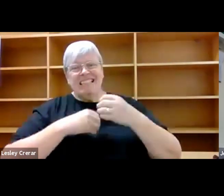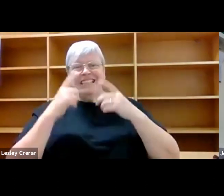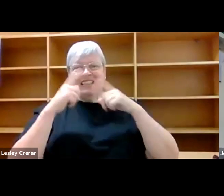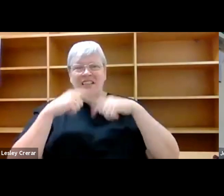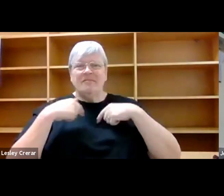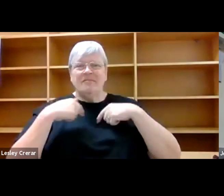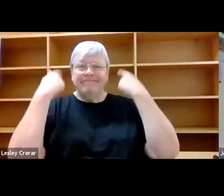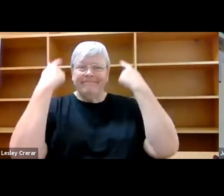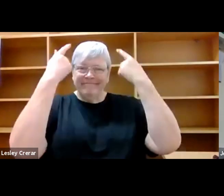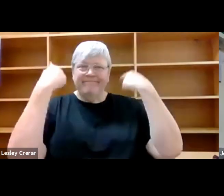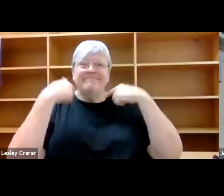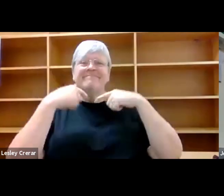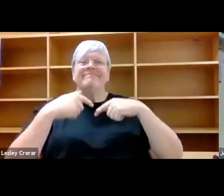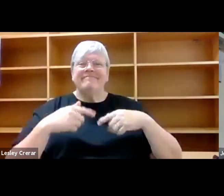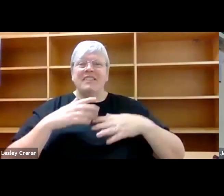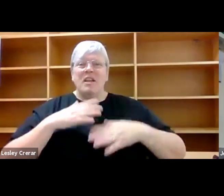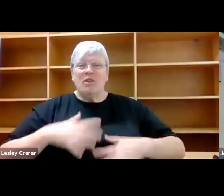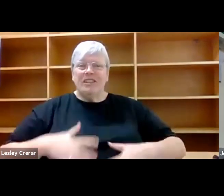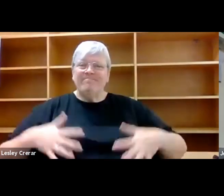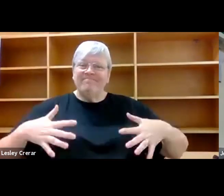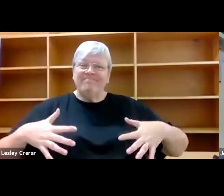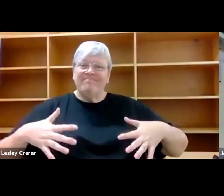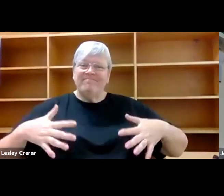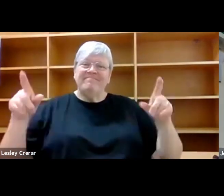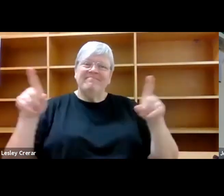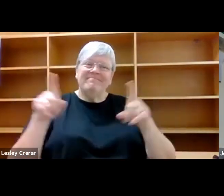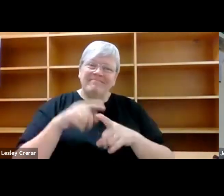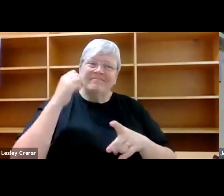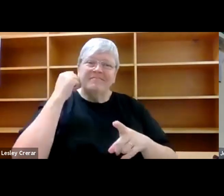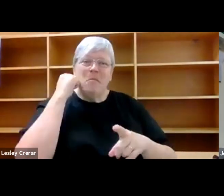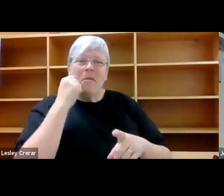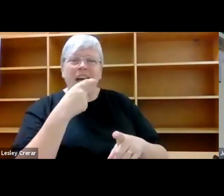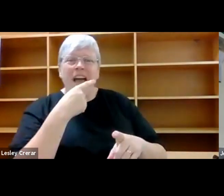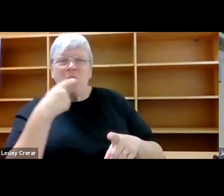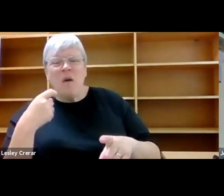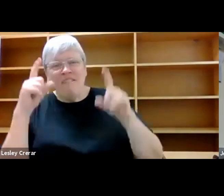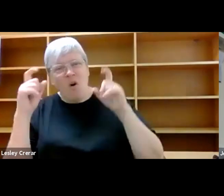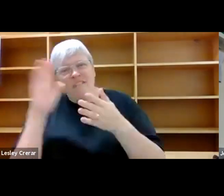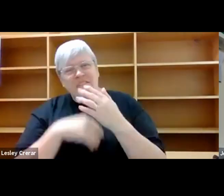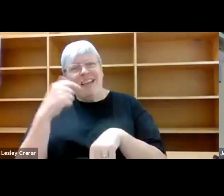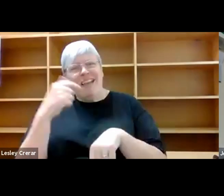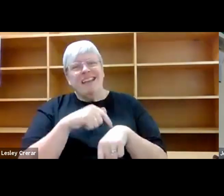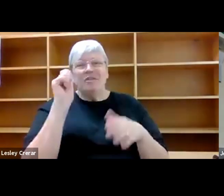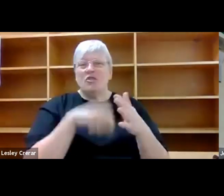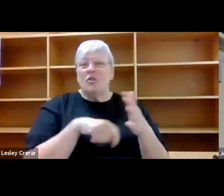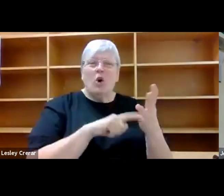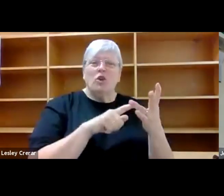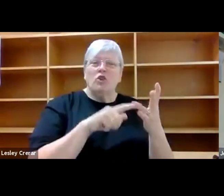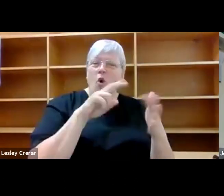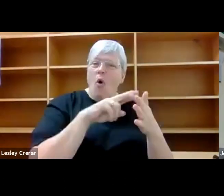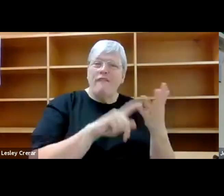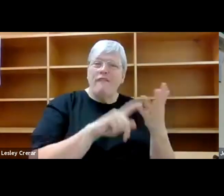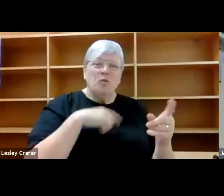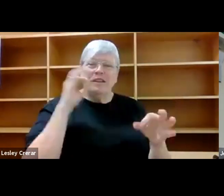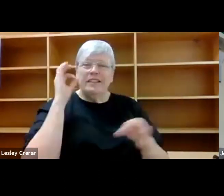Her body plumper, like the one black and white photograph I had seen from the time. She bought tofu and spring onion pancakes and sugar